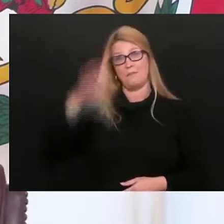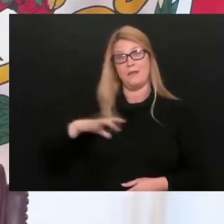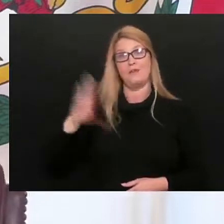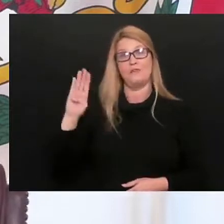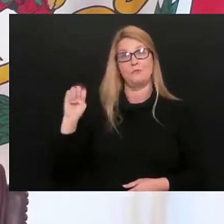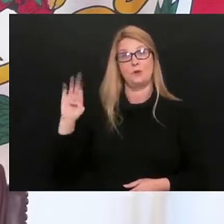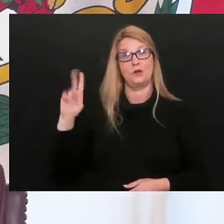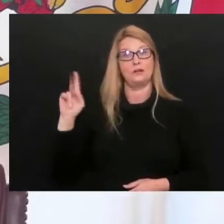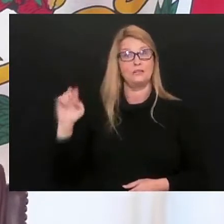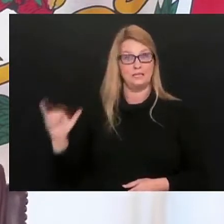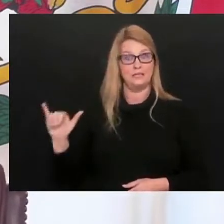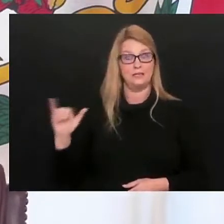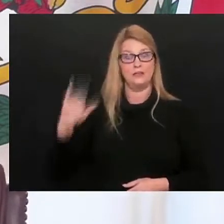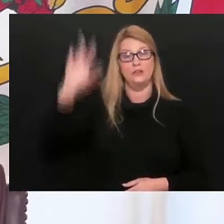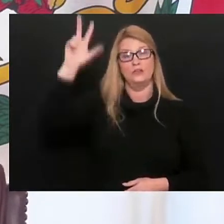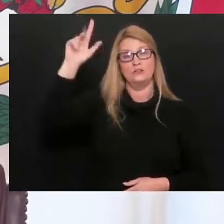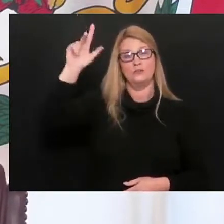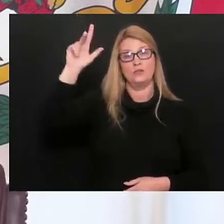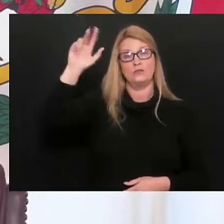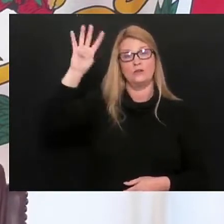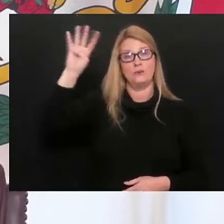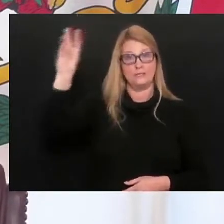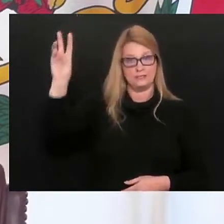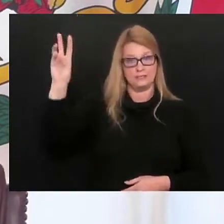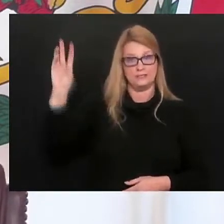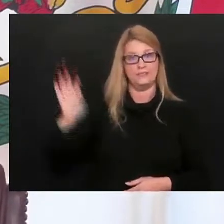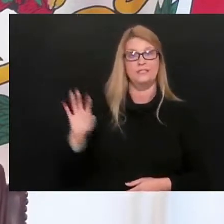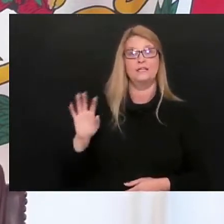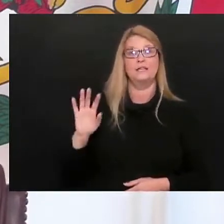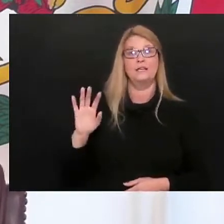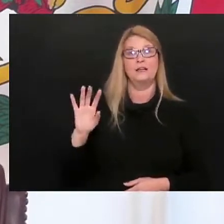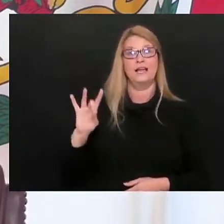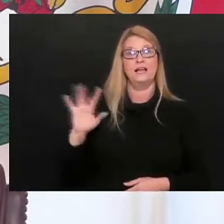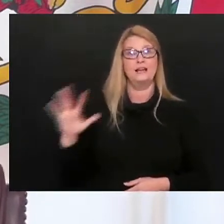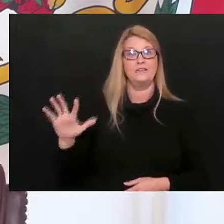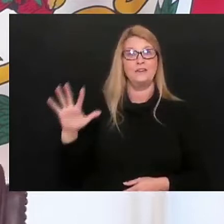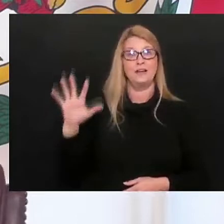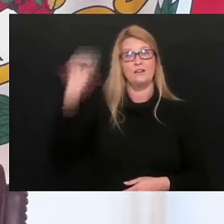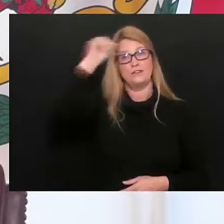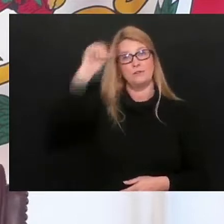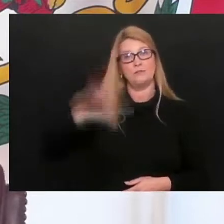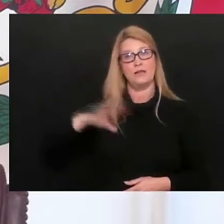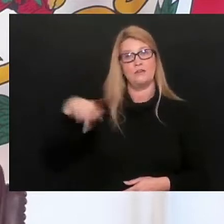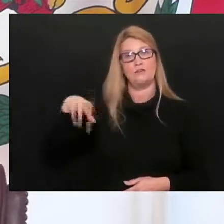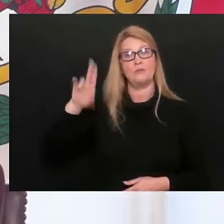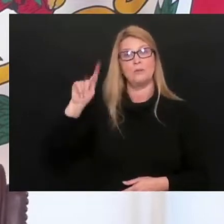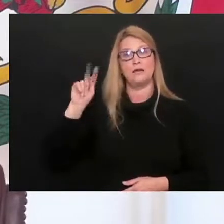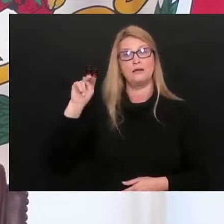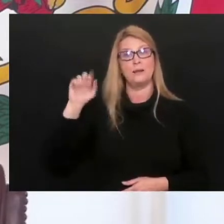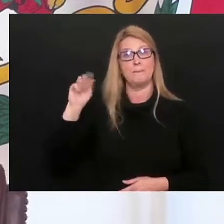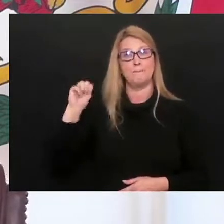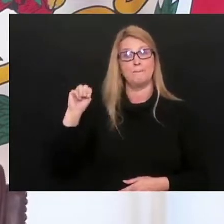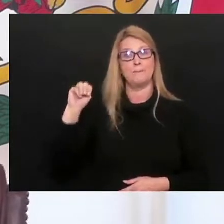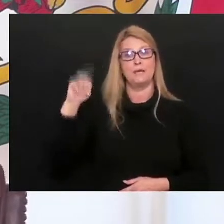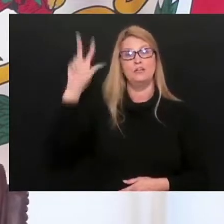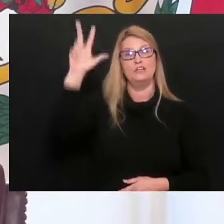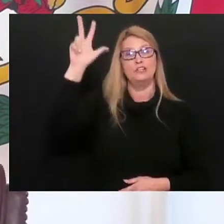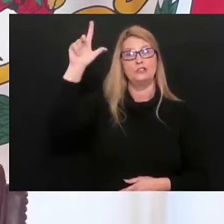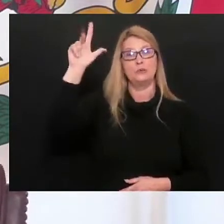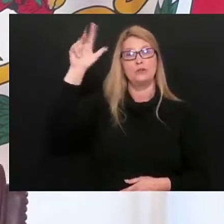Berkeley County, our 2,346th death, an 85-year-old male from Putnam County, our 2